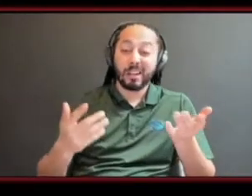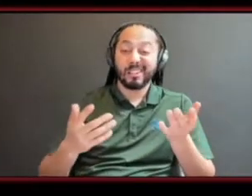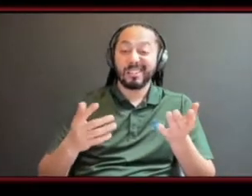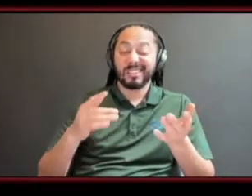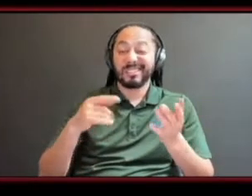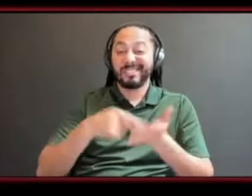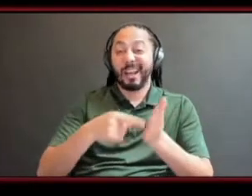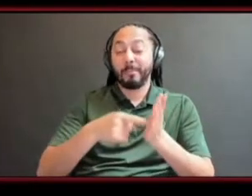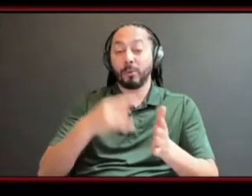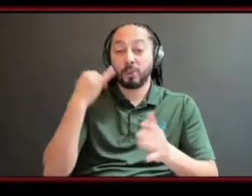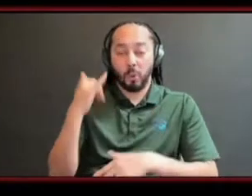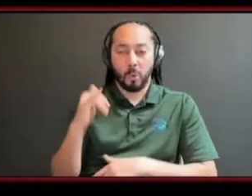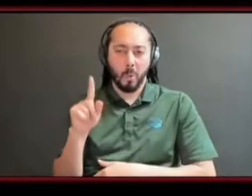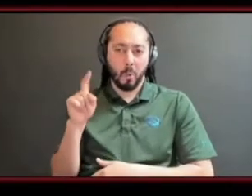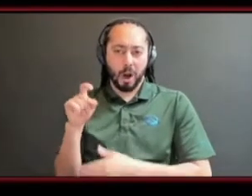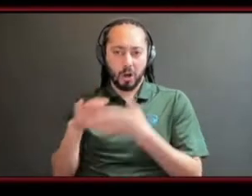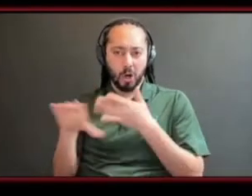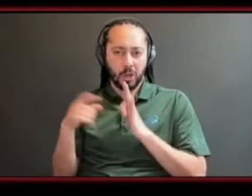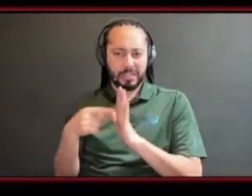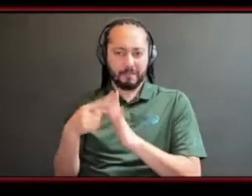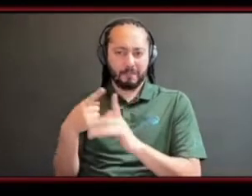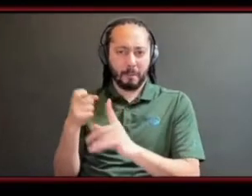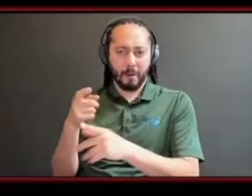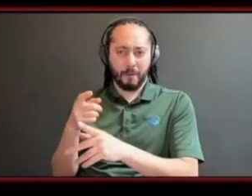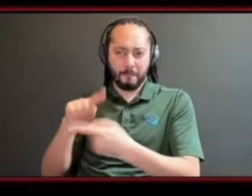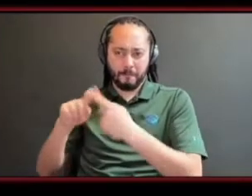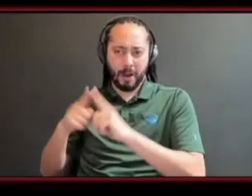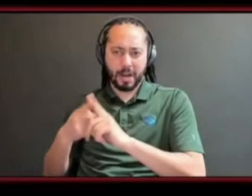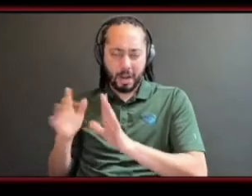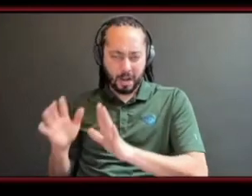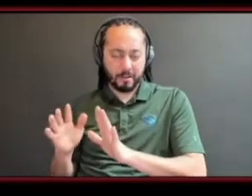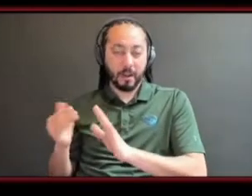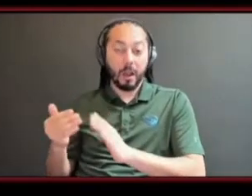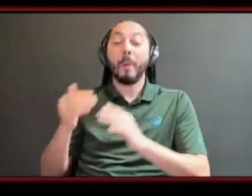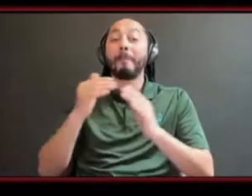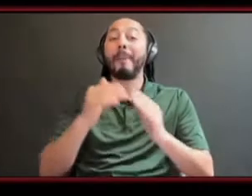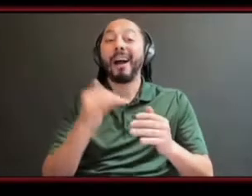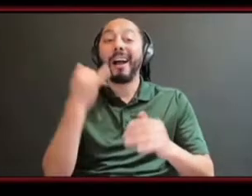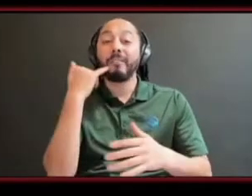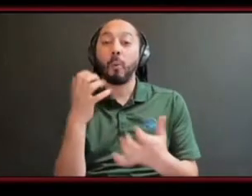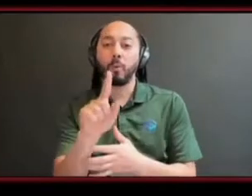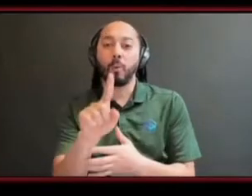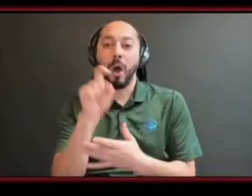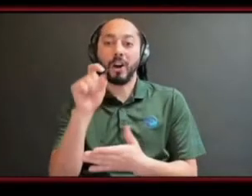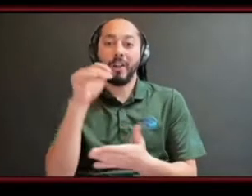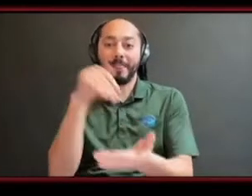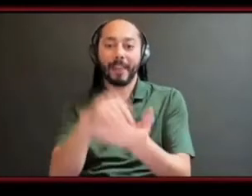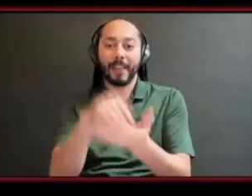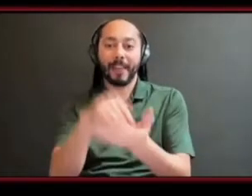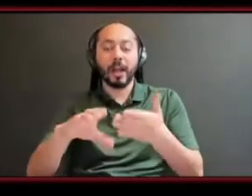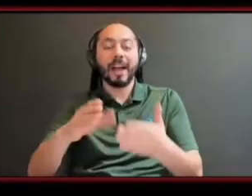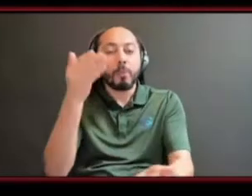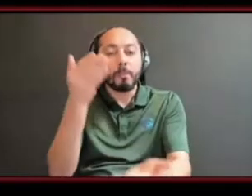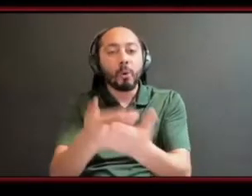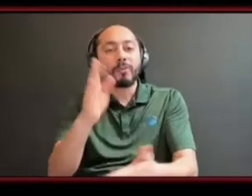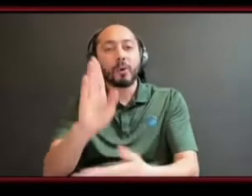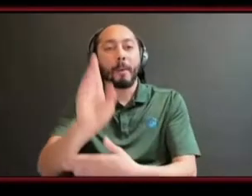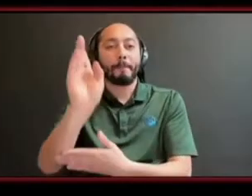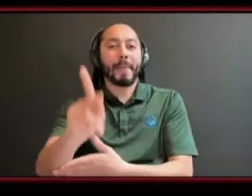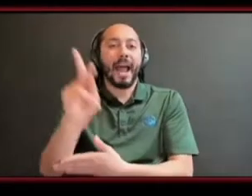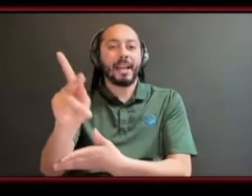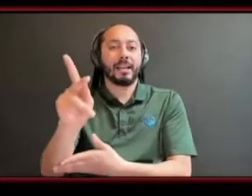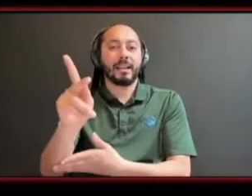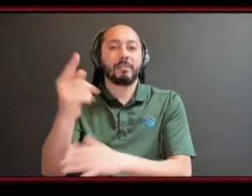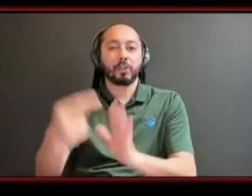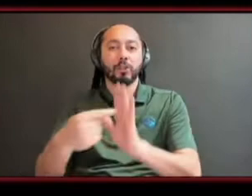thousand dollars from the bank i have to sell them that i'm financially selling my business plan is going to work and to sell it to my just to sell just a single product